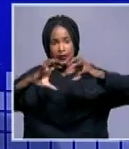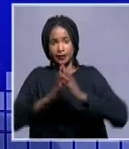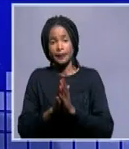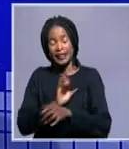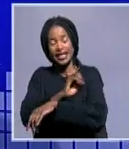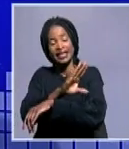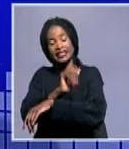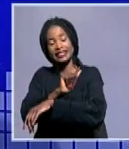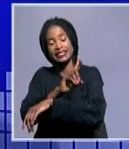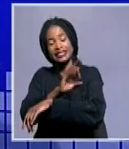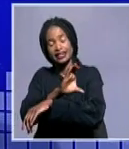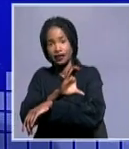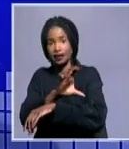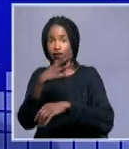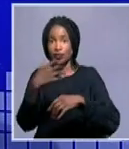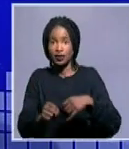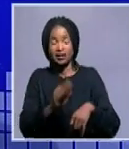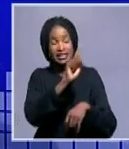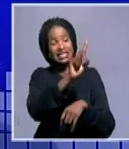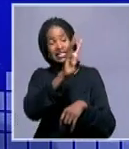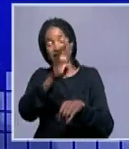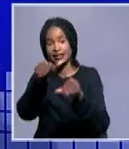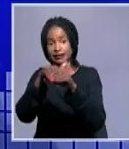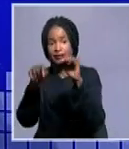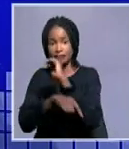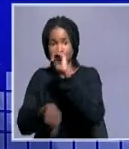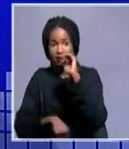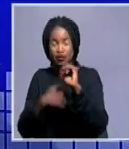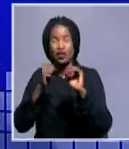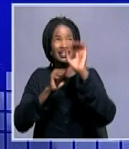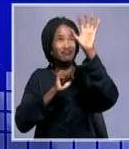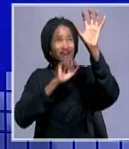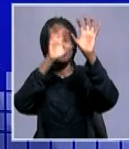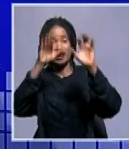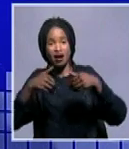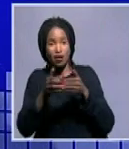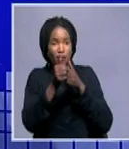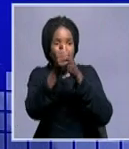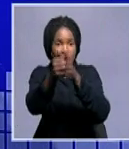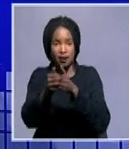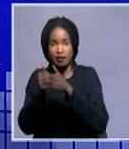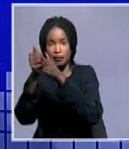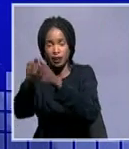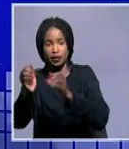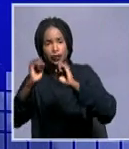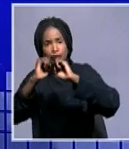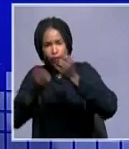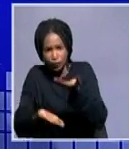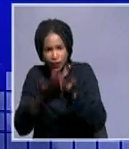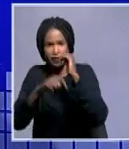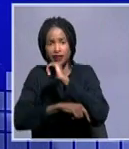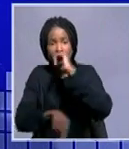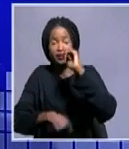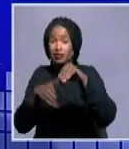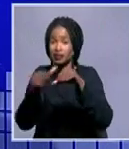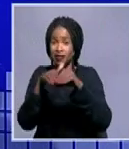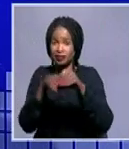as a regional body comprising 16 member states has a governance structure to effectively intervene in regional disputes. Now joining us